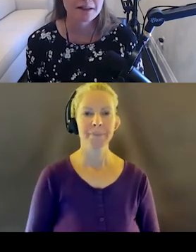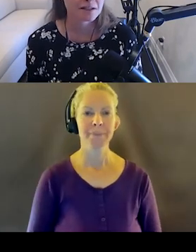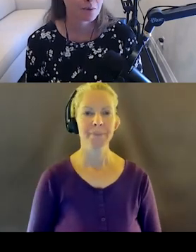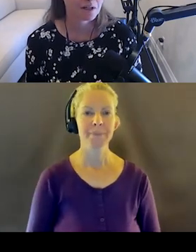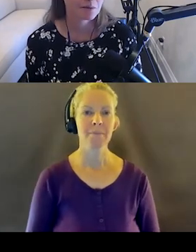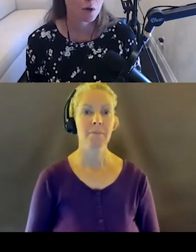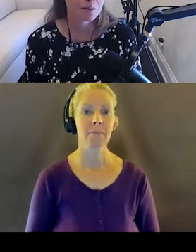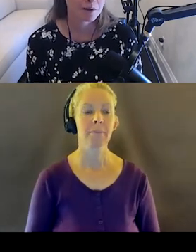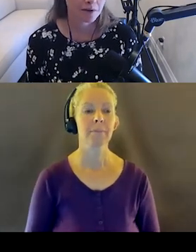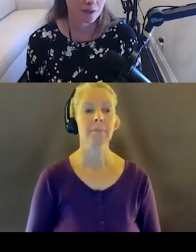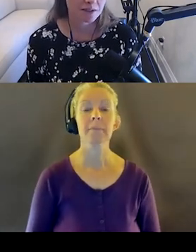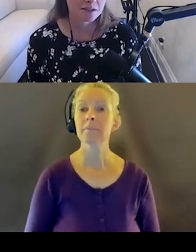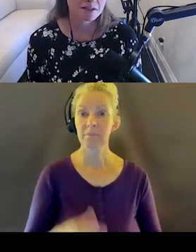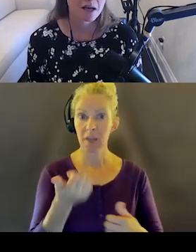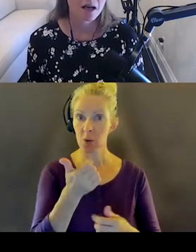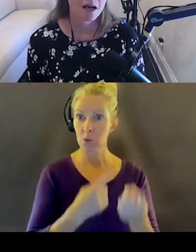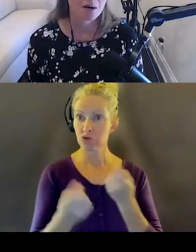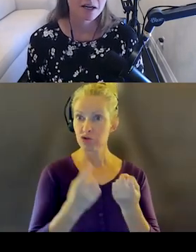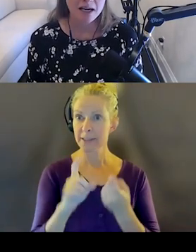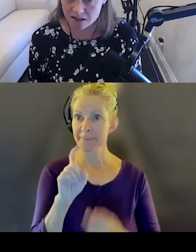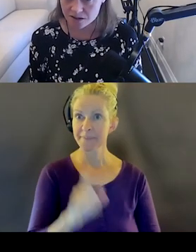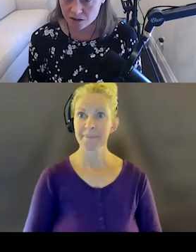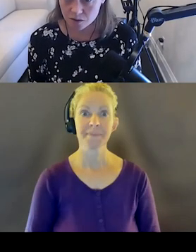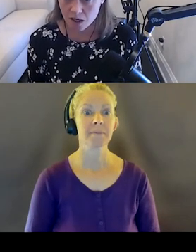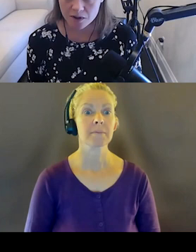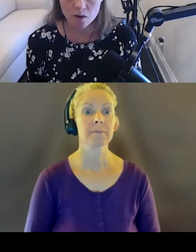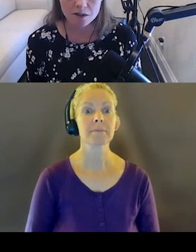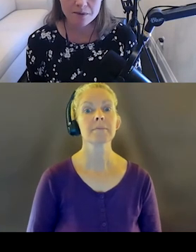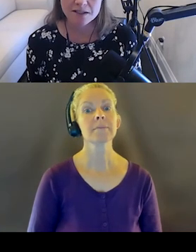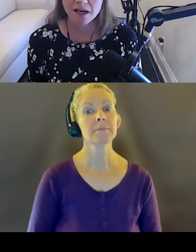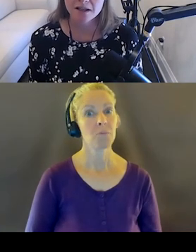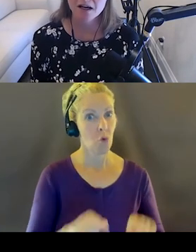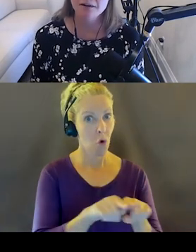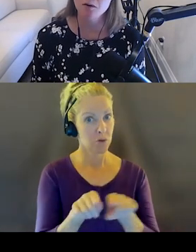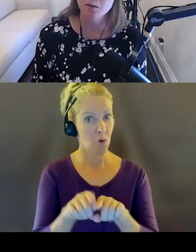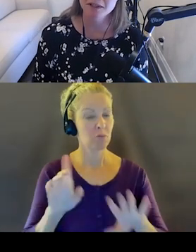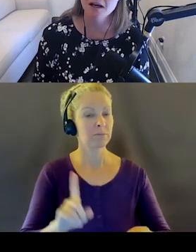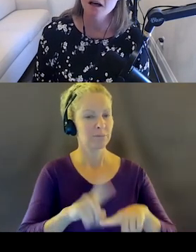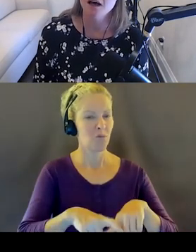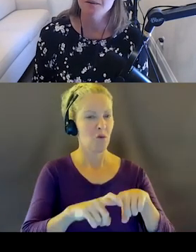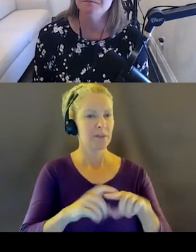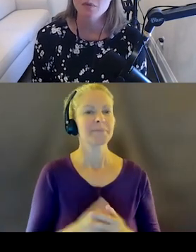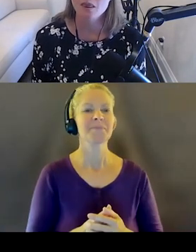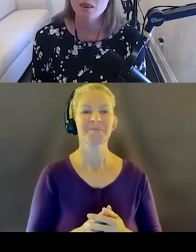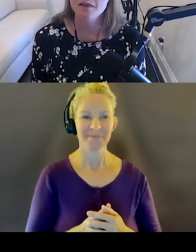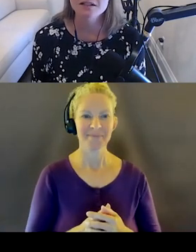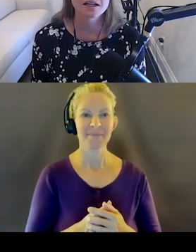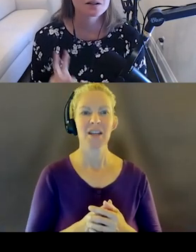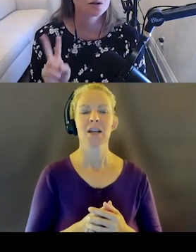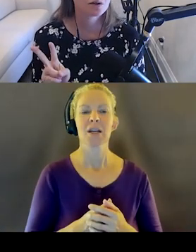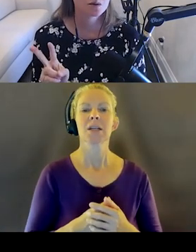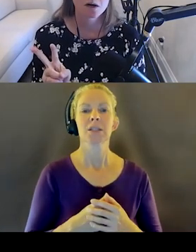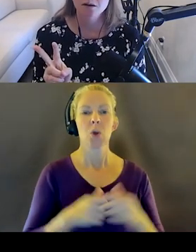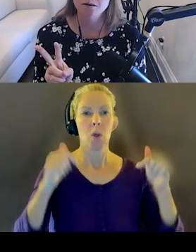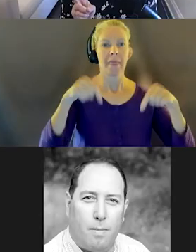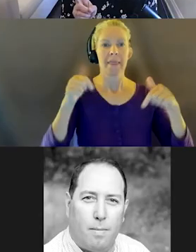So, at this point, I'm going to open it up for questions. But as I do, I want to hold up this slide for a moment. This slide